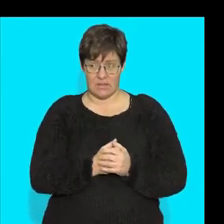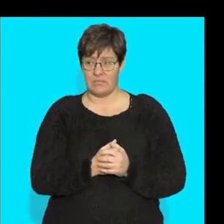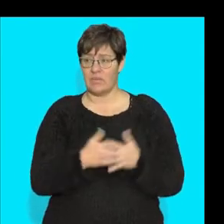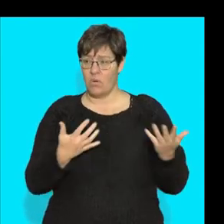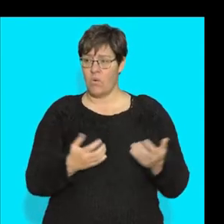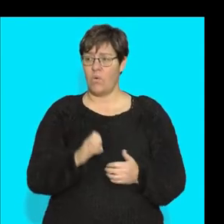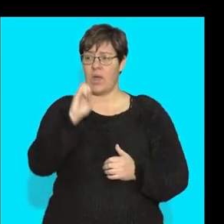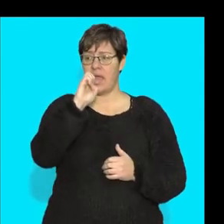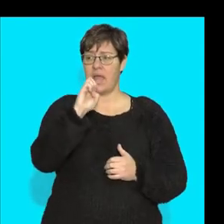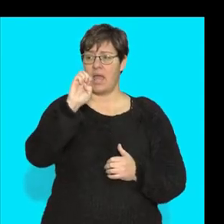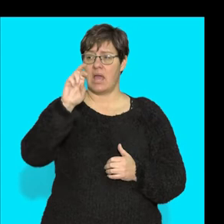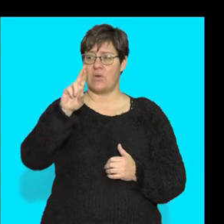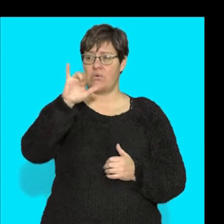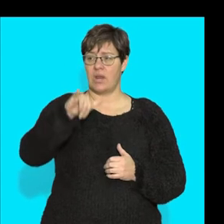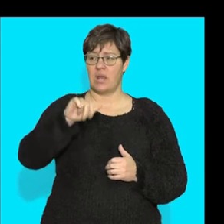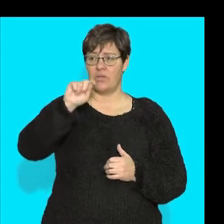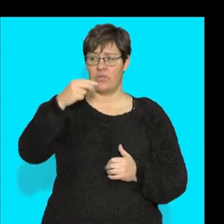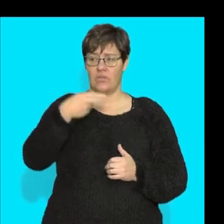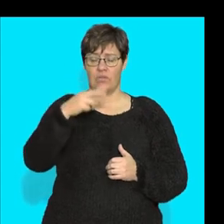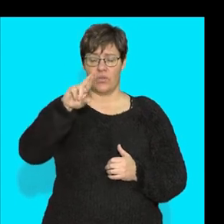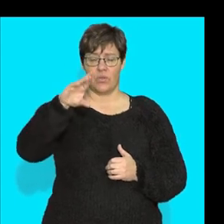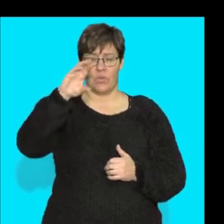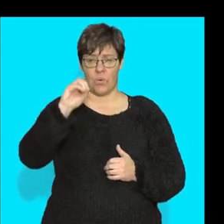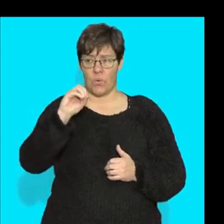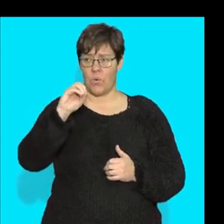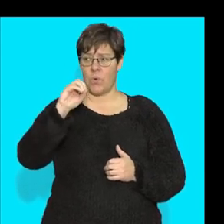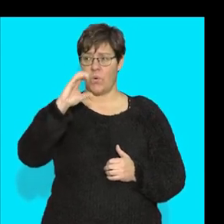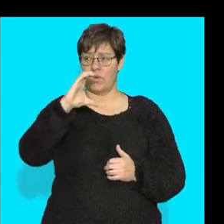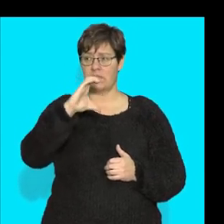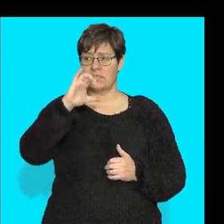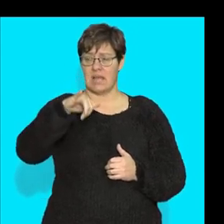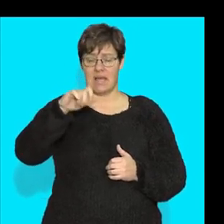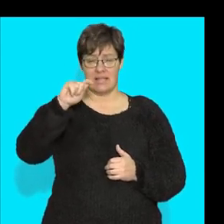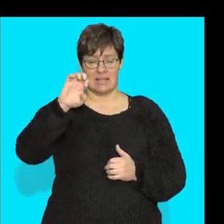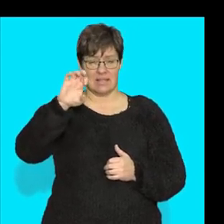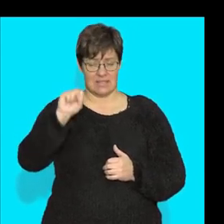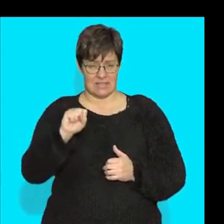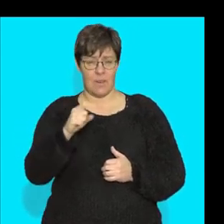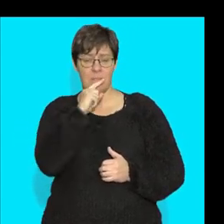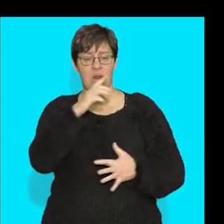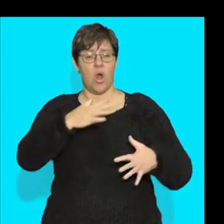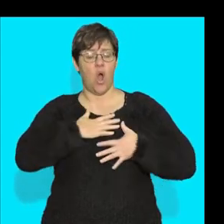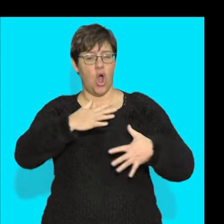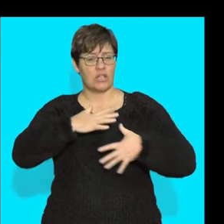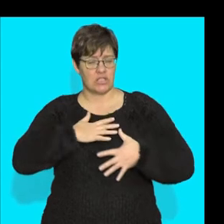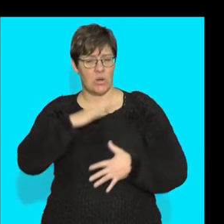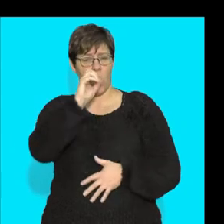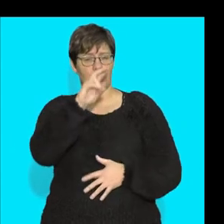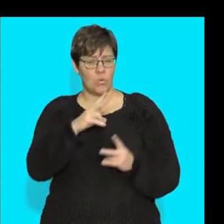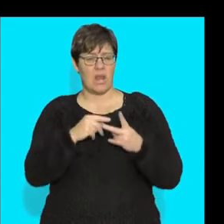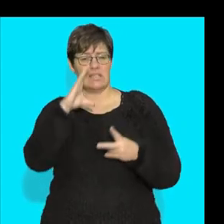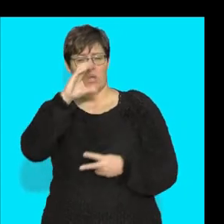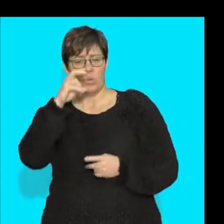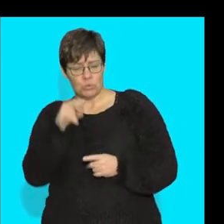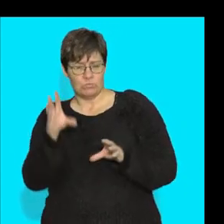erythrocytes. And what they do is they're going to carry all of the oxygen and the carbon